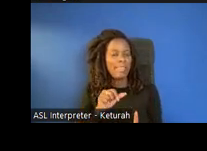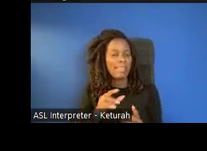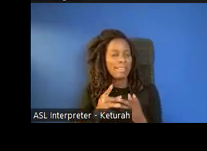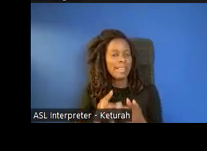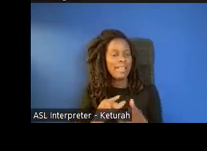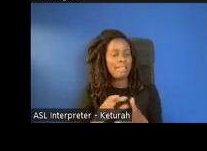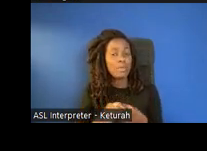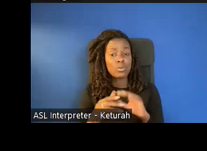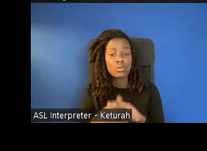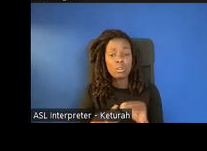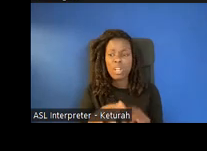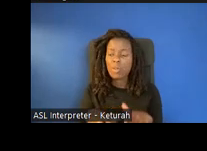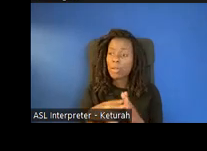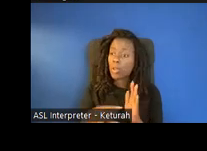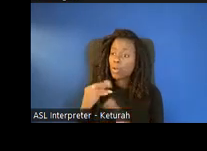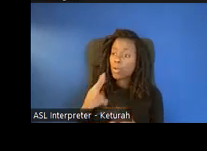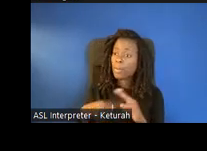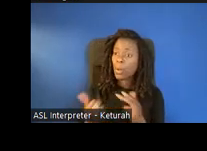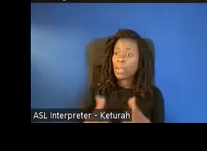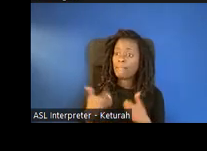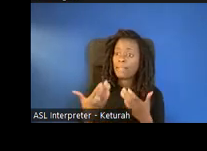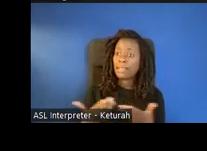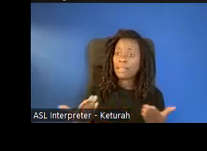And so they learned about a living pumpkin.